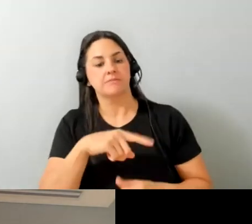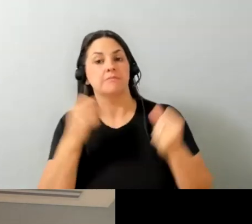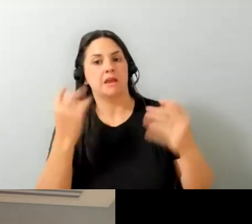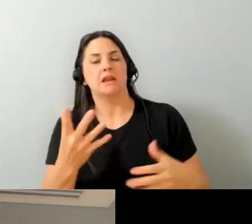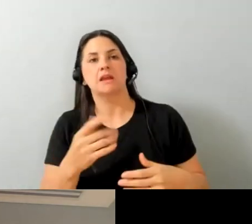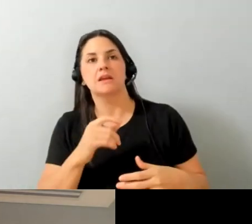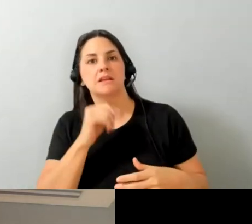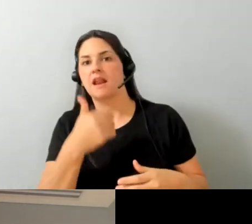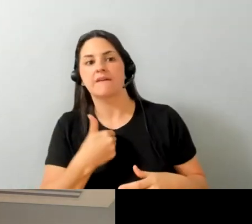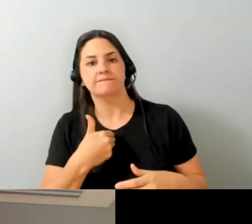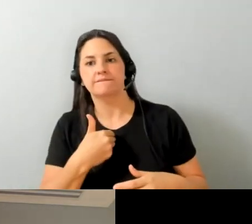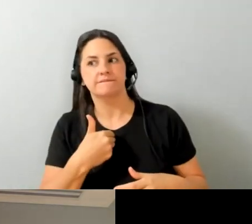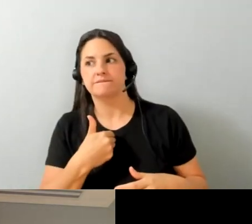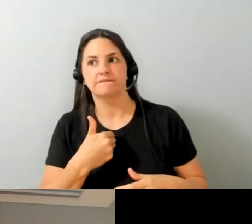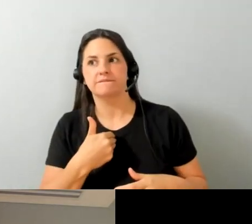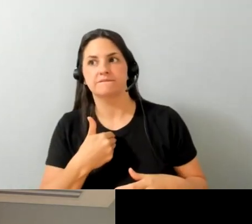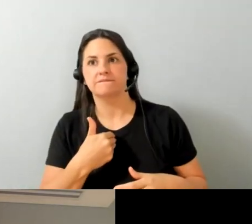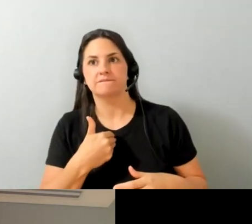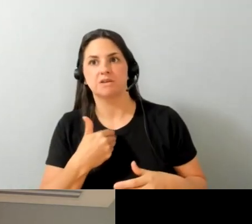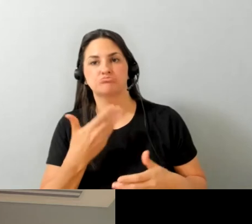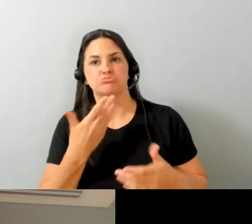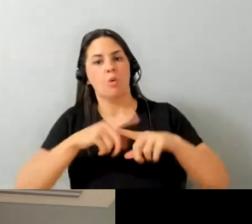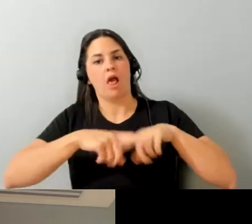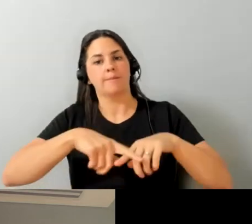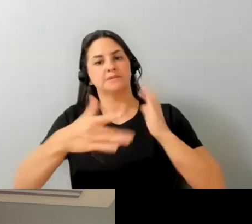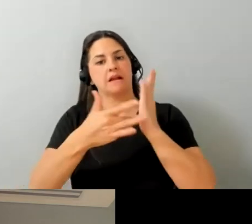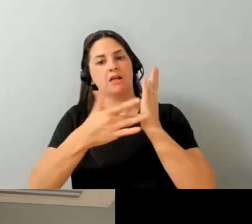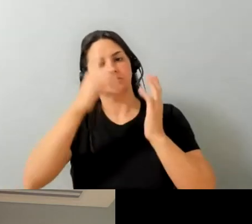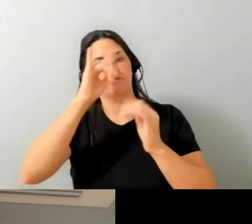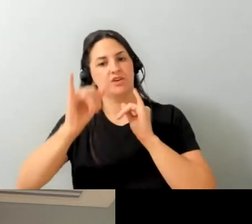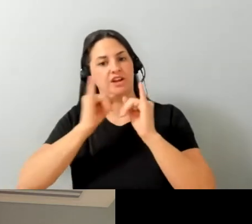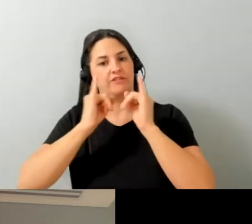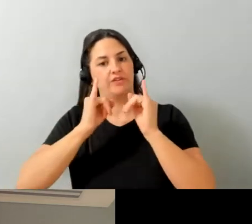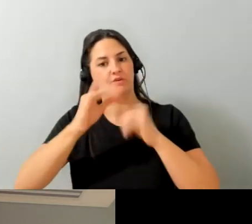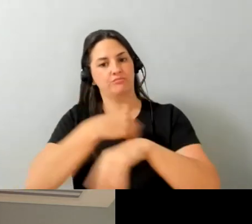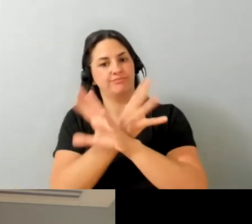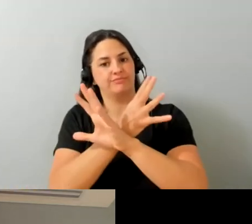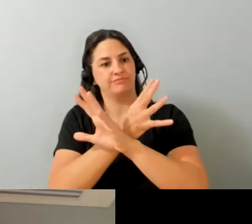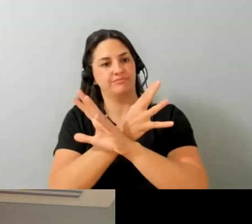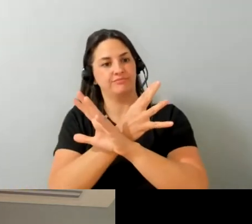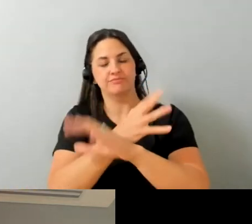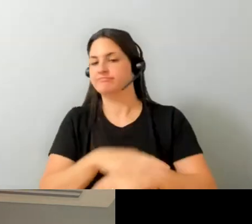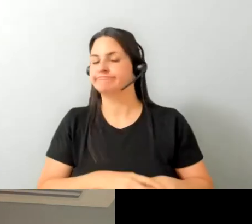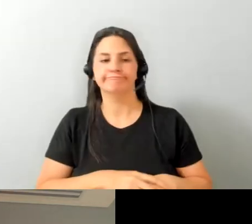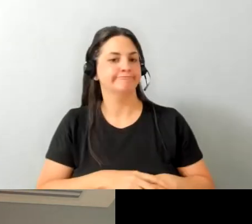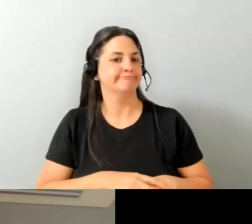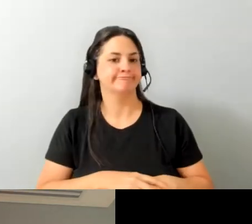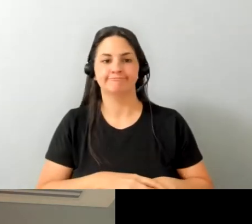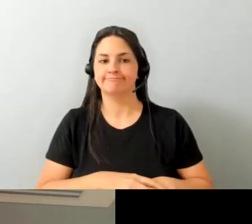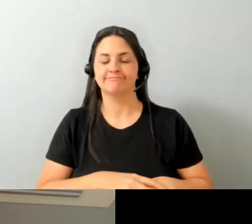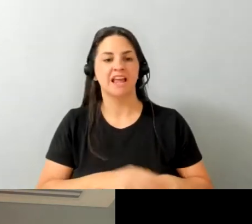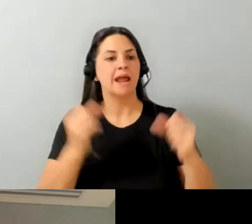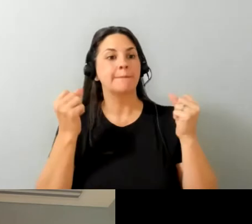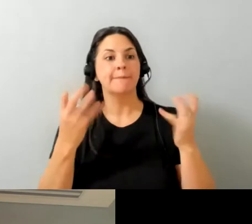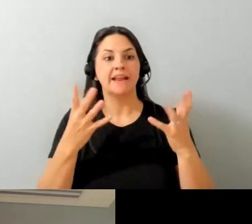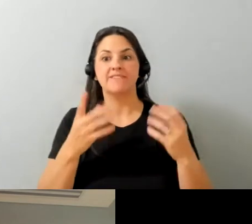uh reliable technology to do online interviews or over screen interviews and a lot of them